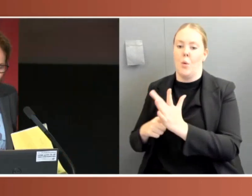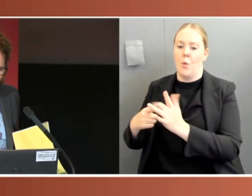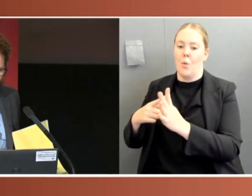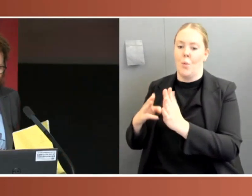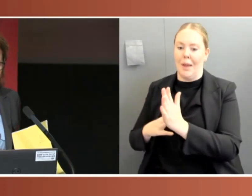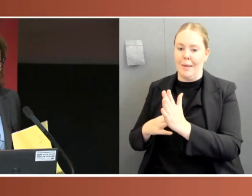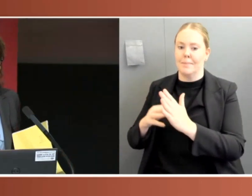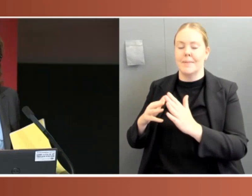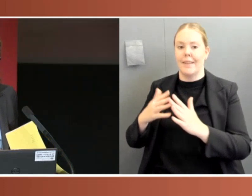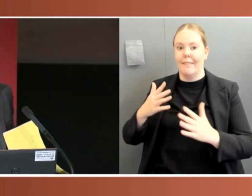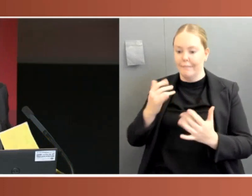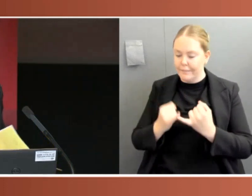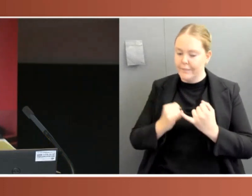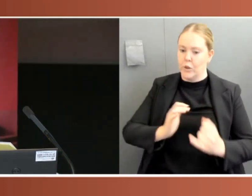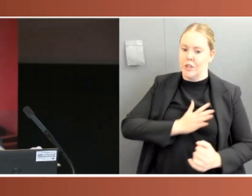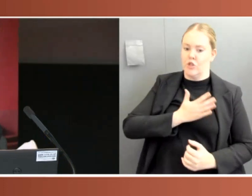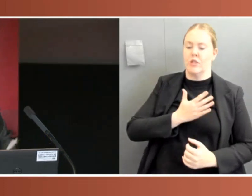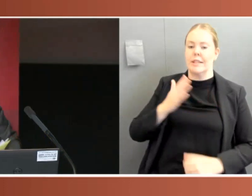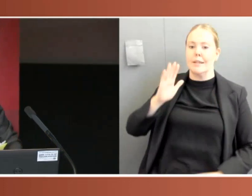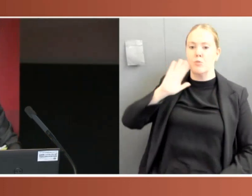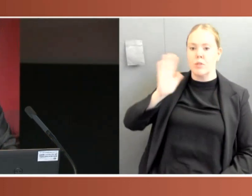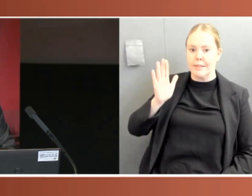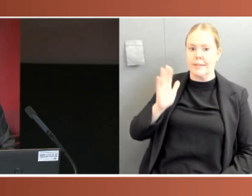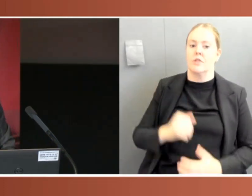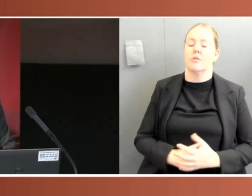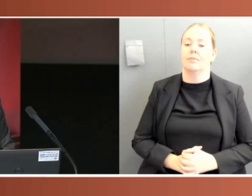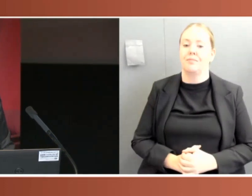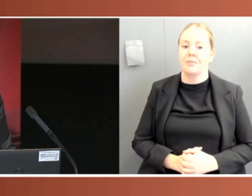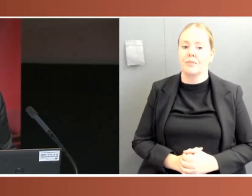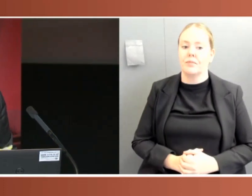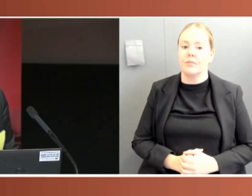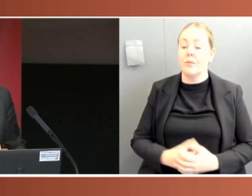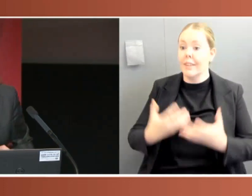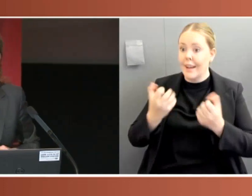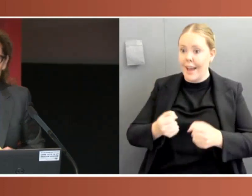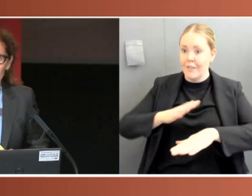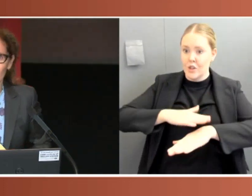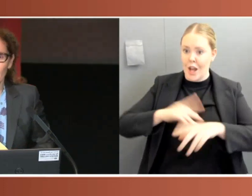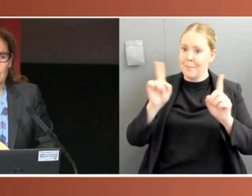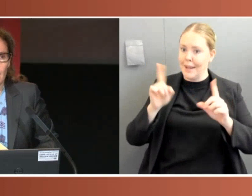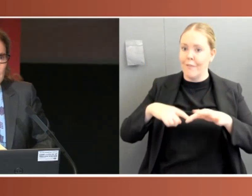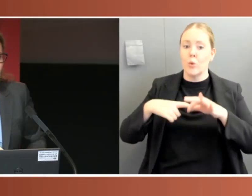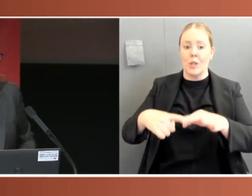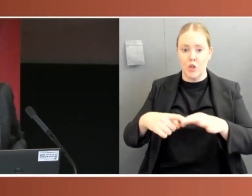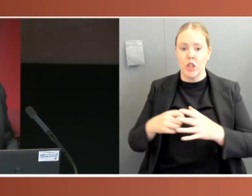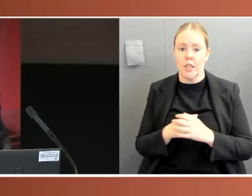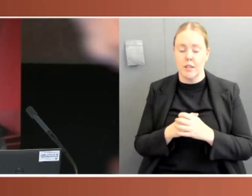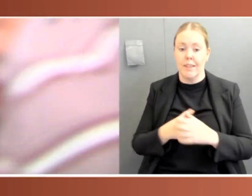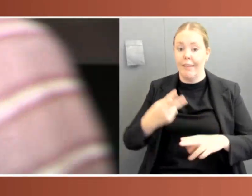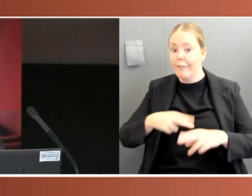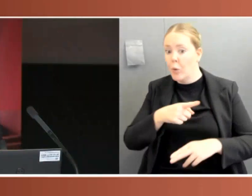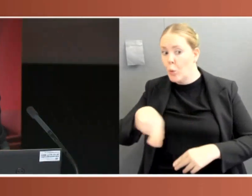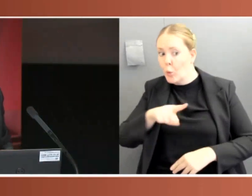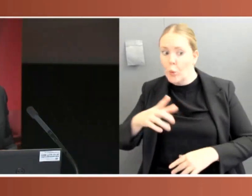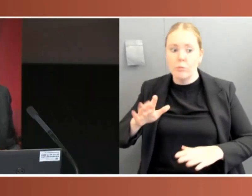We do have some time for questions. If anyone does have a question they would like to ask of Dr. Hobbs or